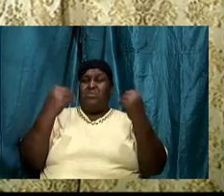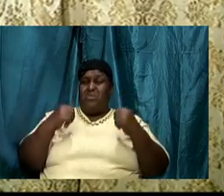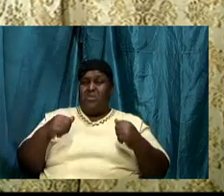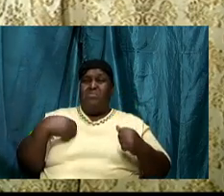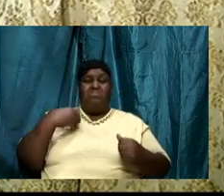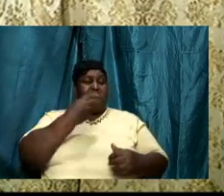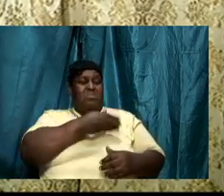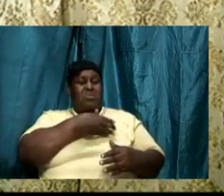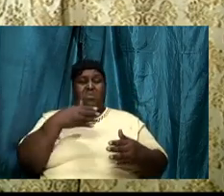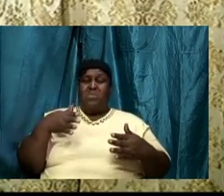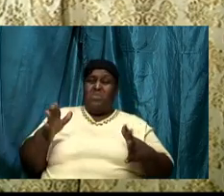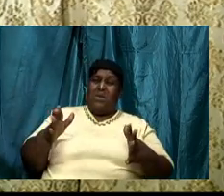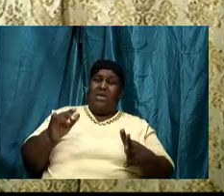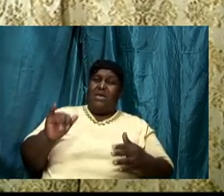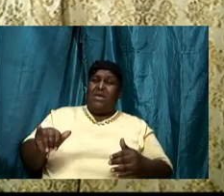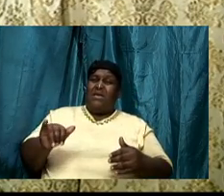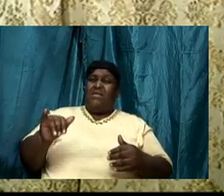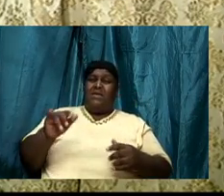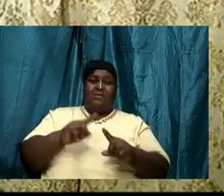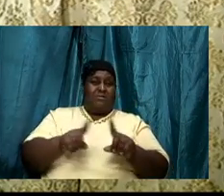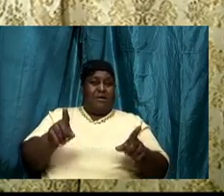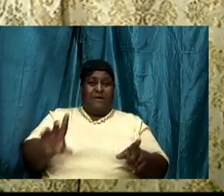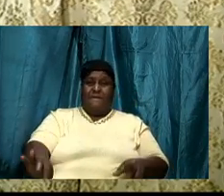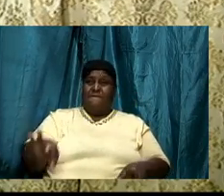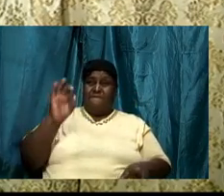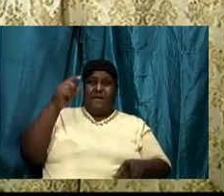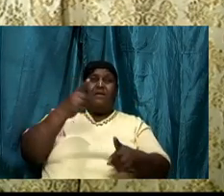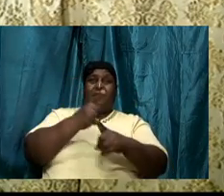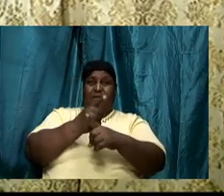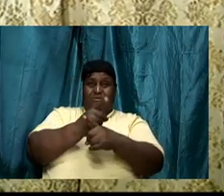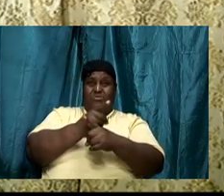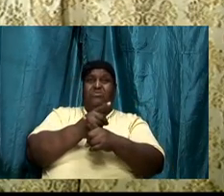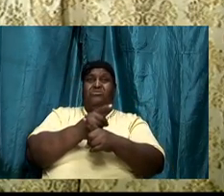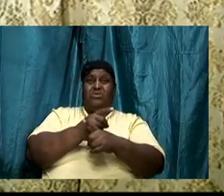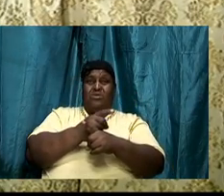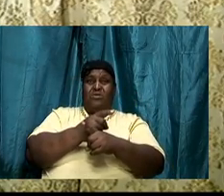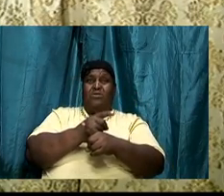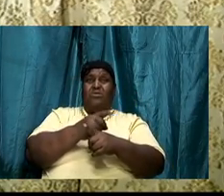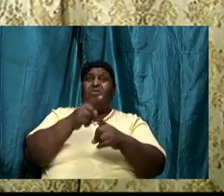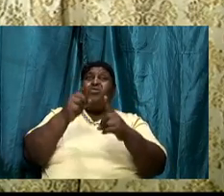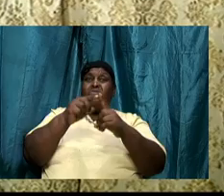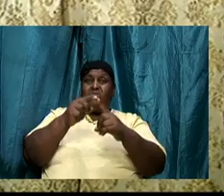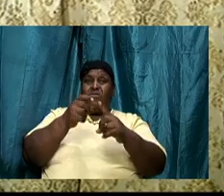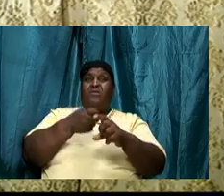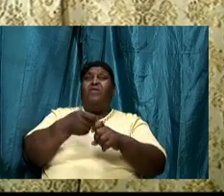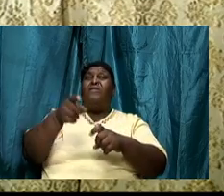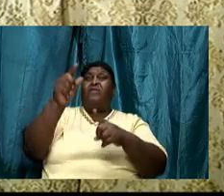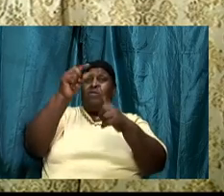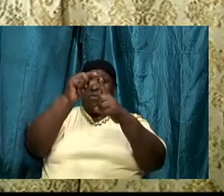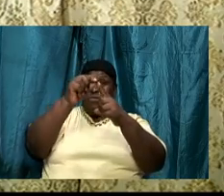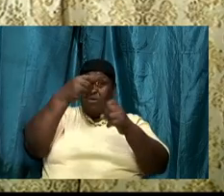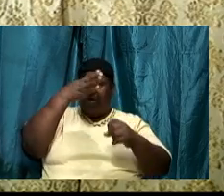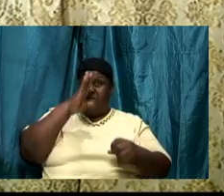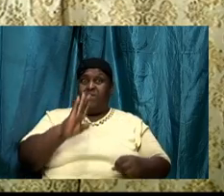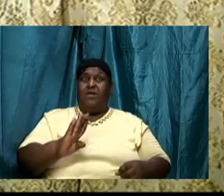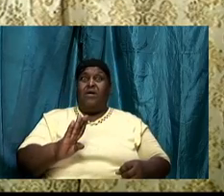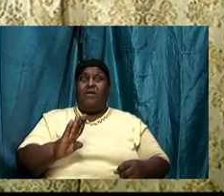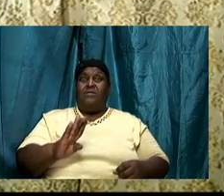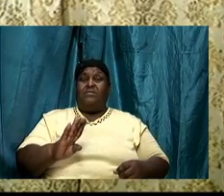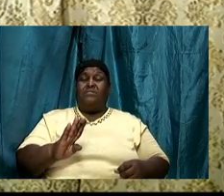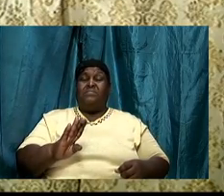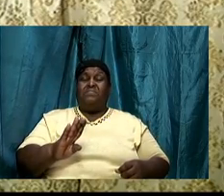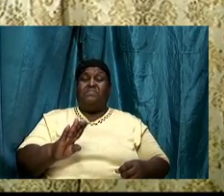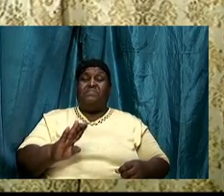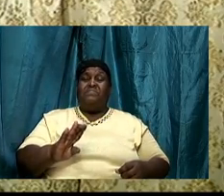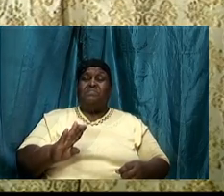that we cannot find an answer to from the words of Almighty God. And this is